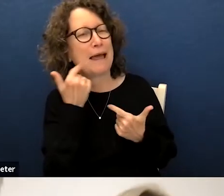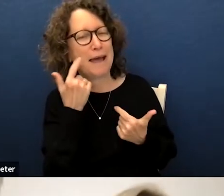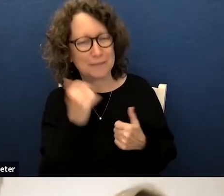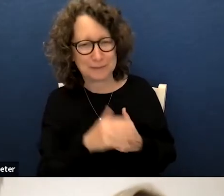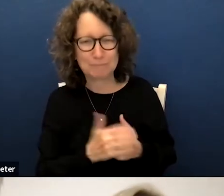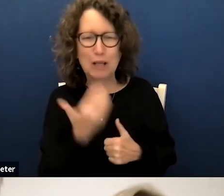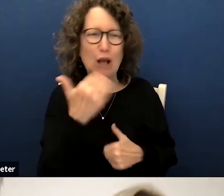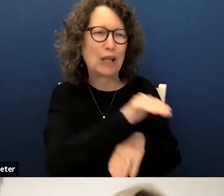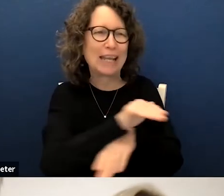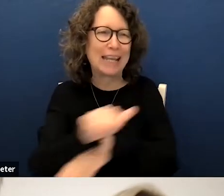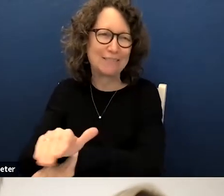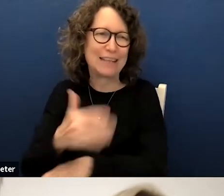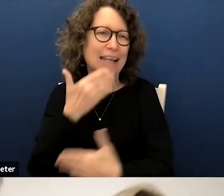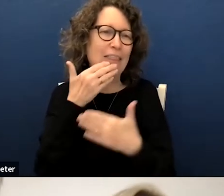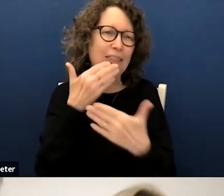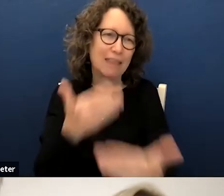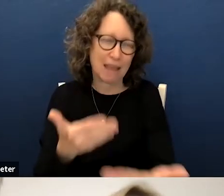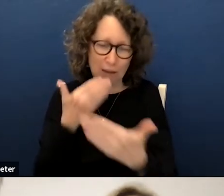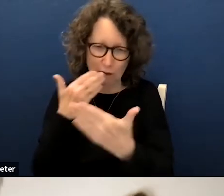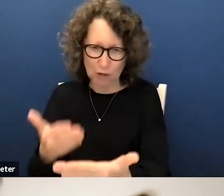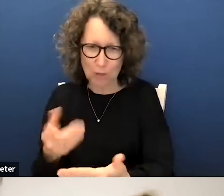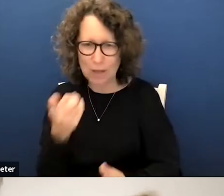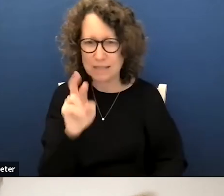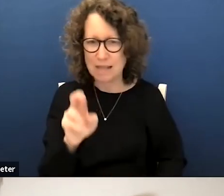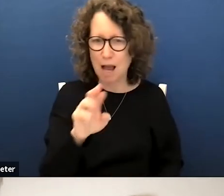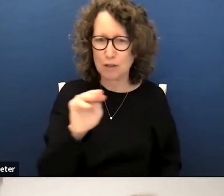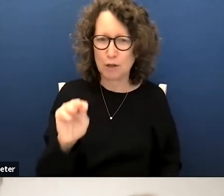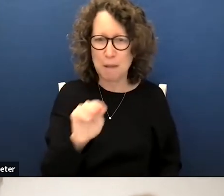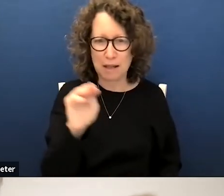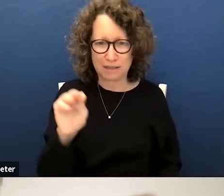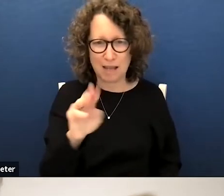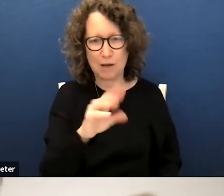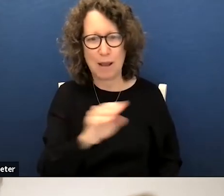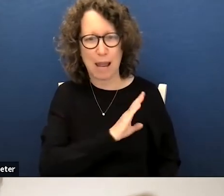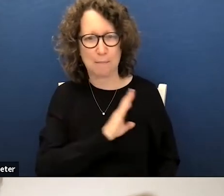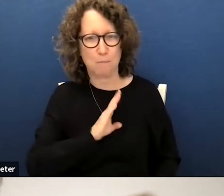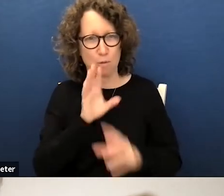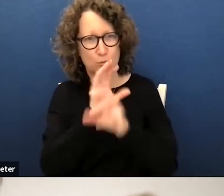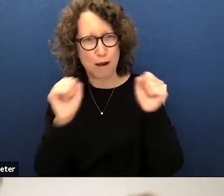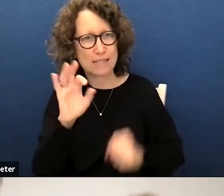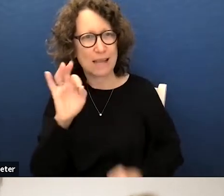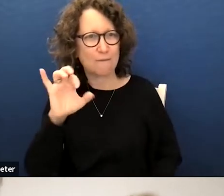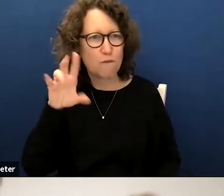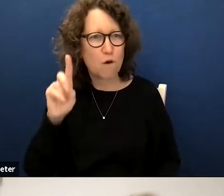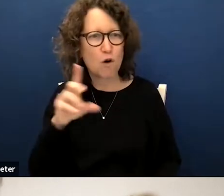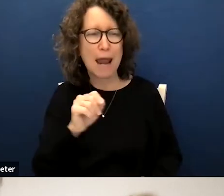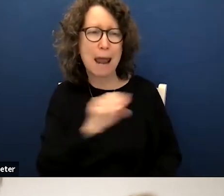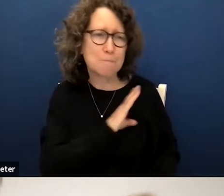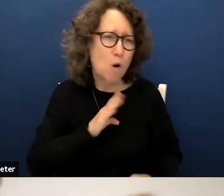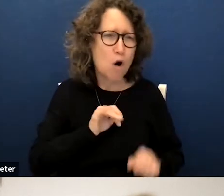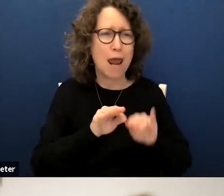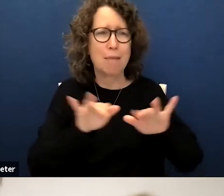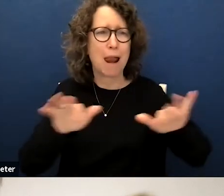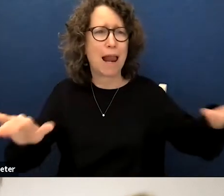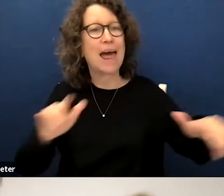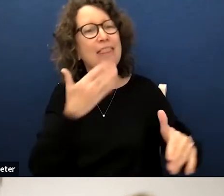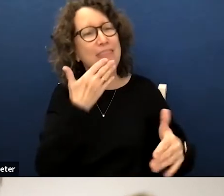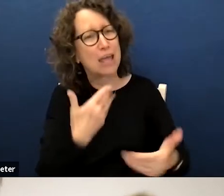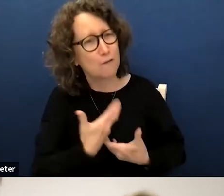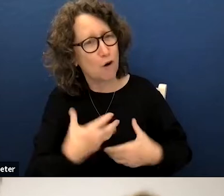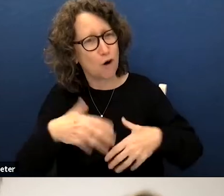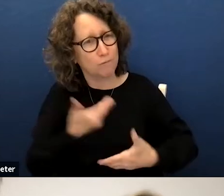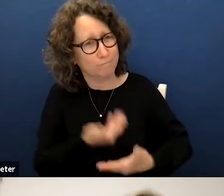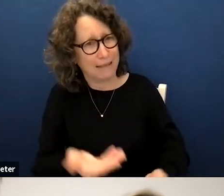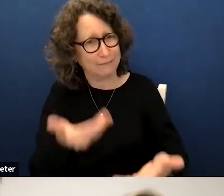good evening everybody thank you dr maldonado and ford president ford and the board and everybody thank you for having me